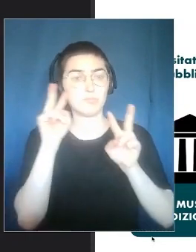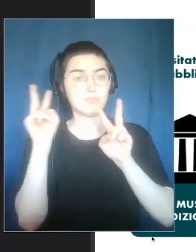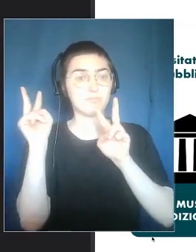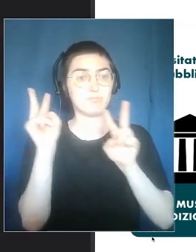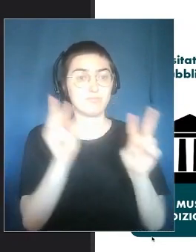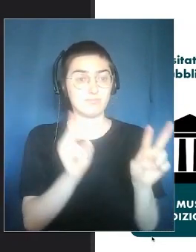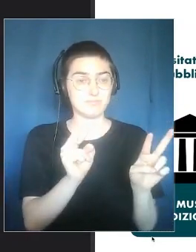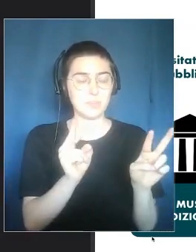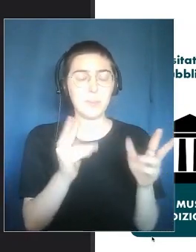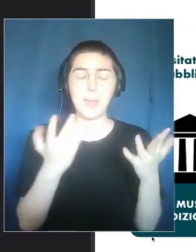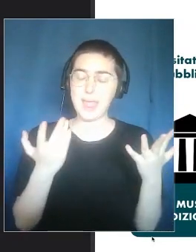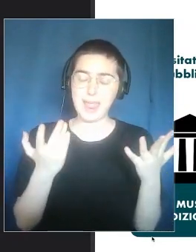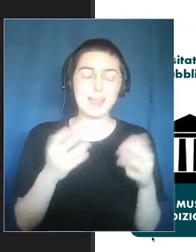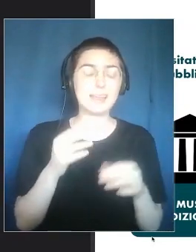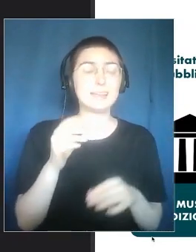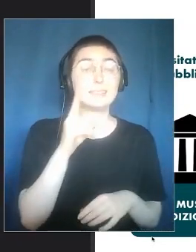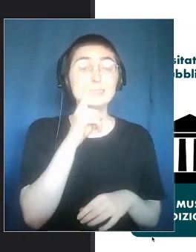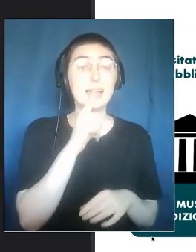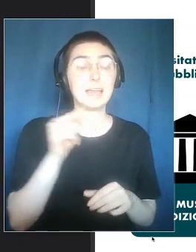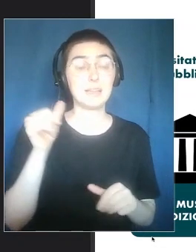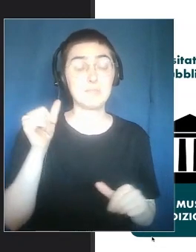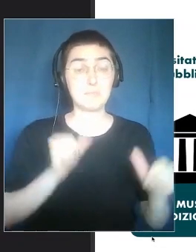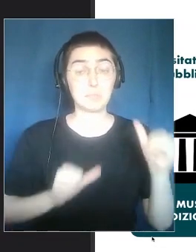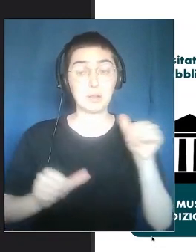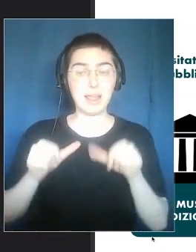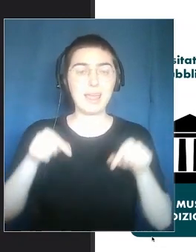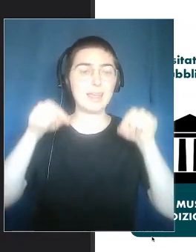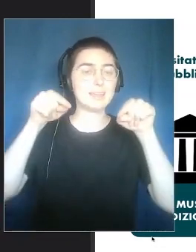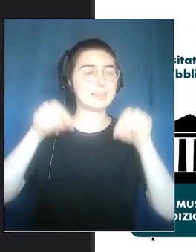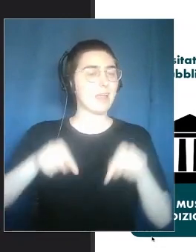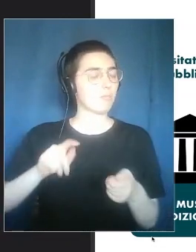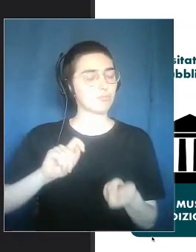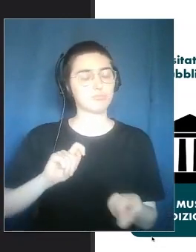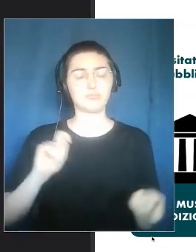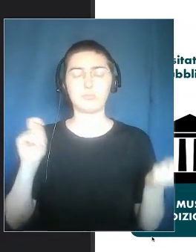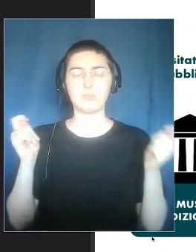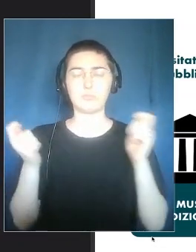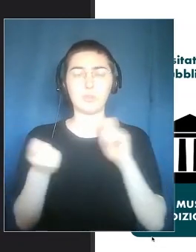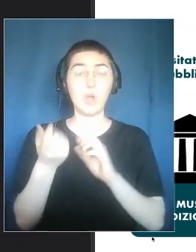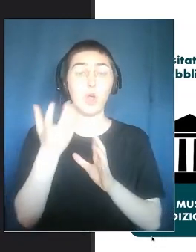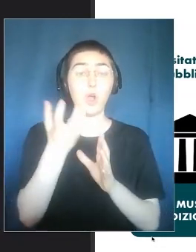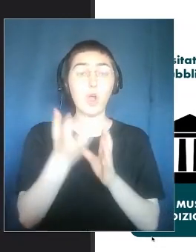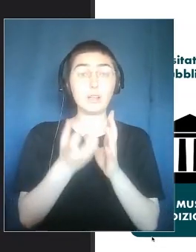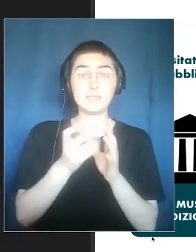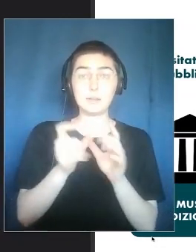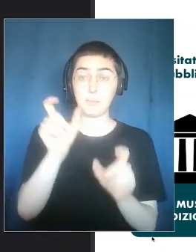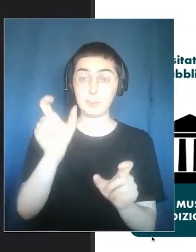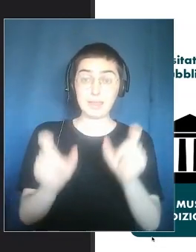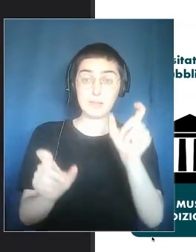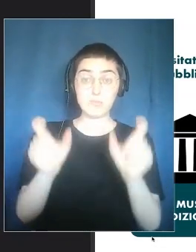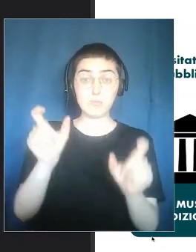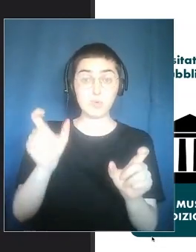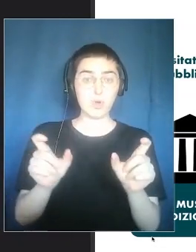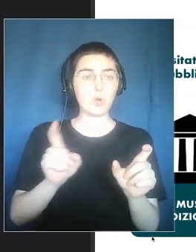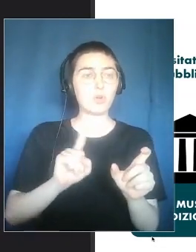Silent plays show quite well. That we work with the concept of community.